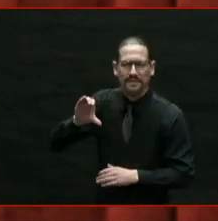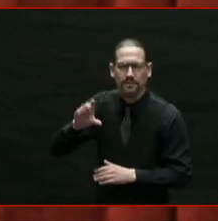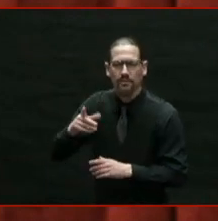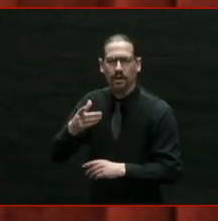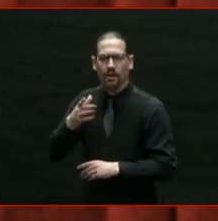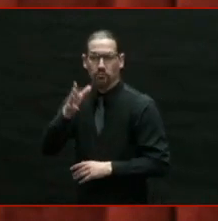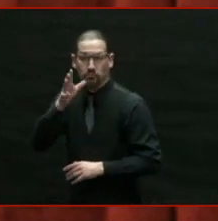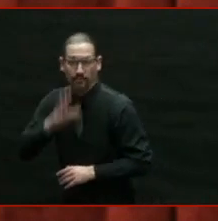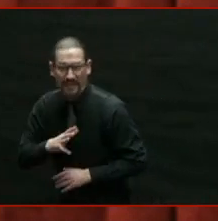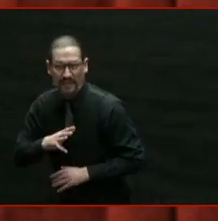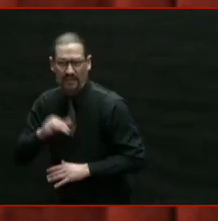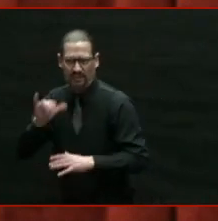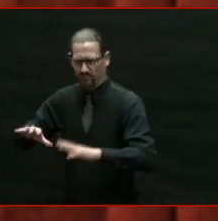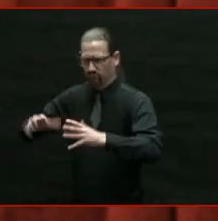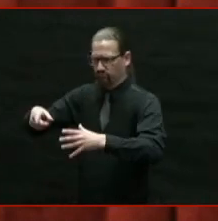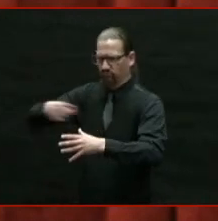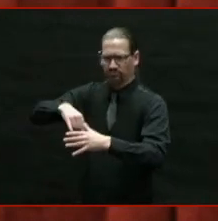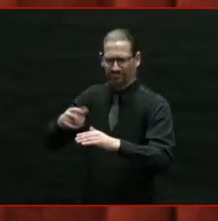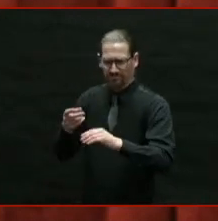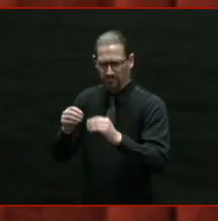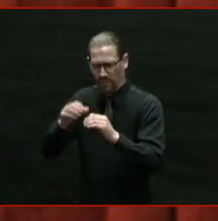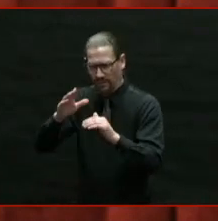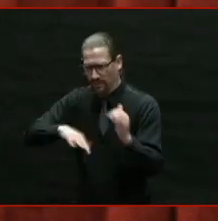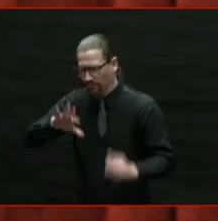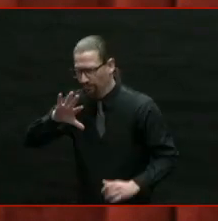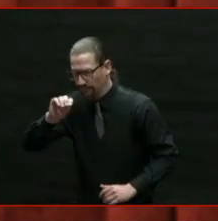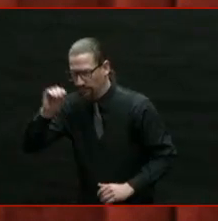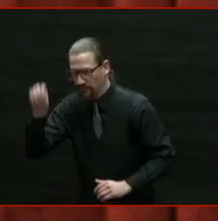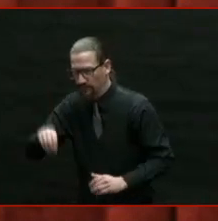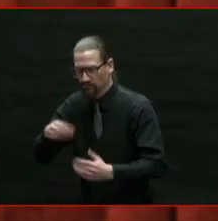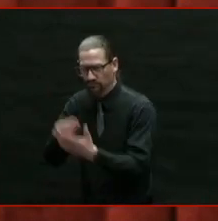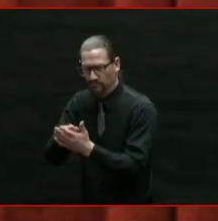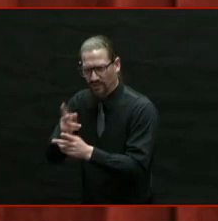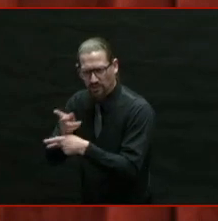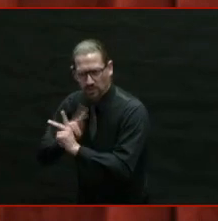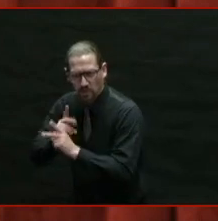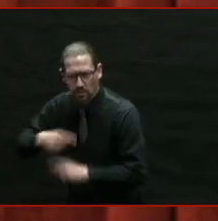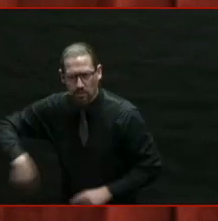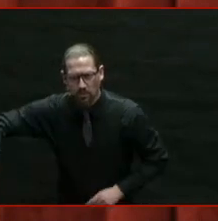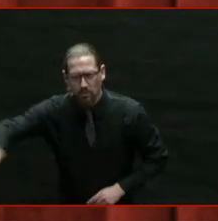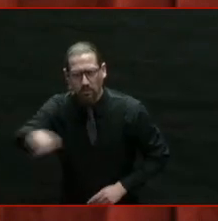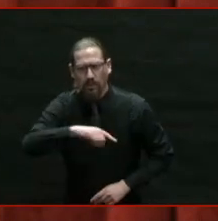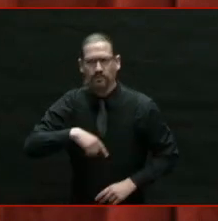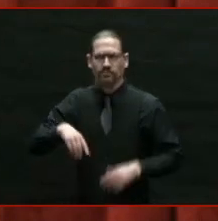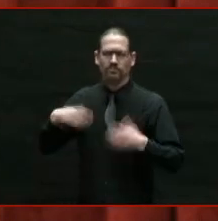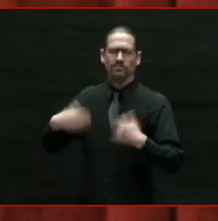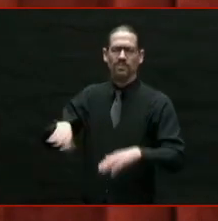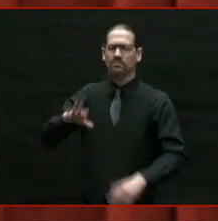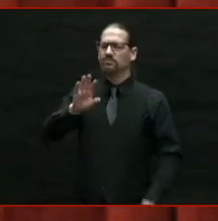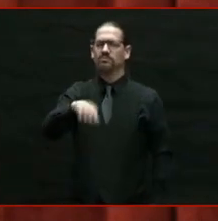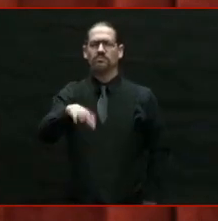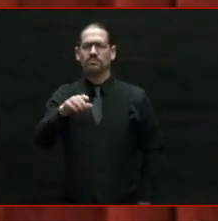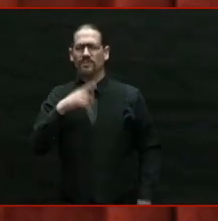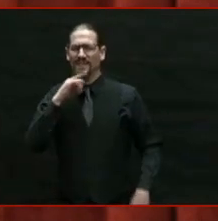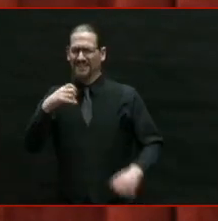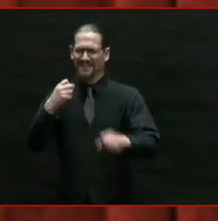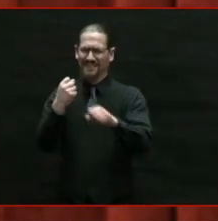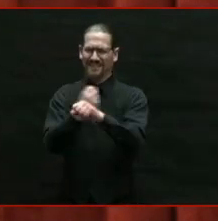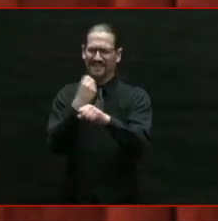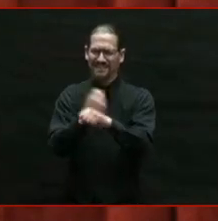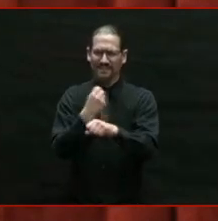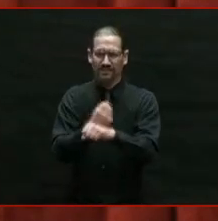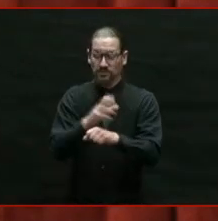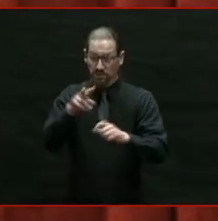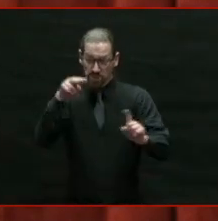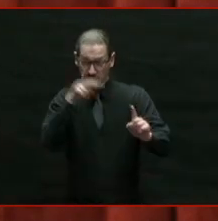I have to tell you that, for me, it's much more than the statistics of how much